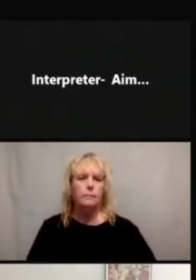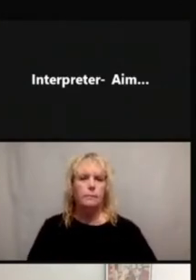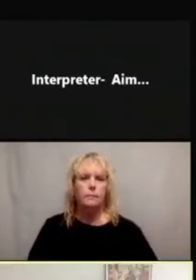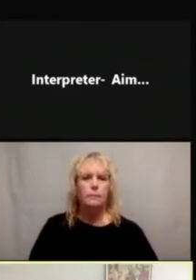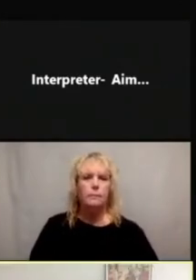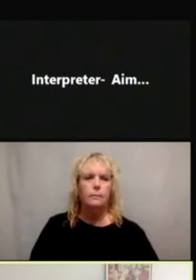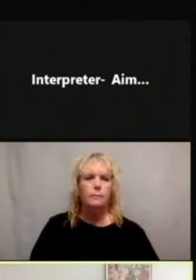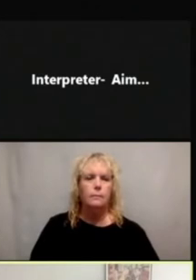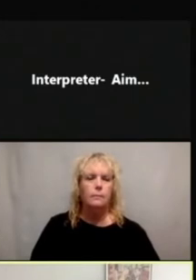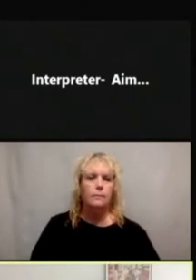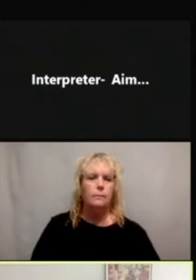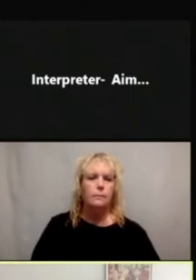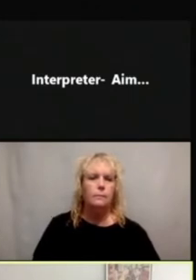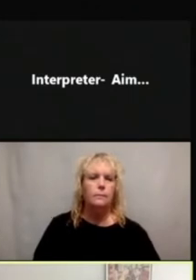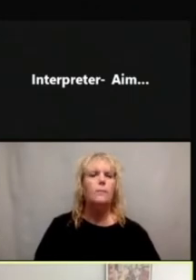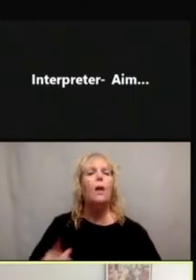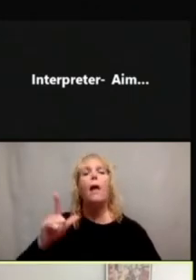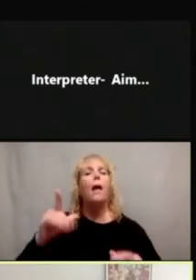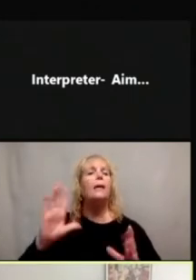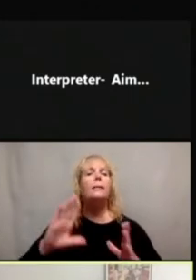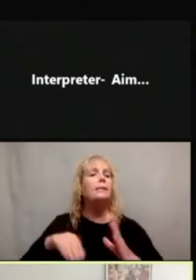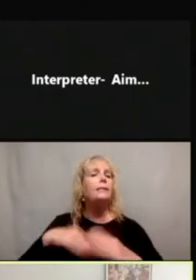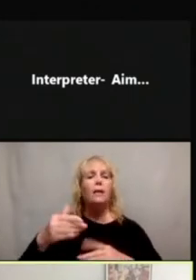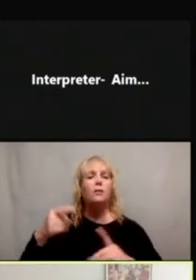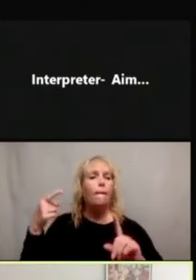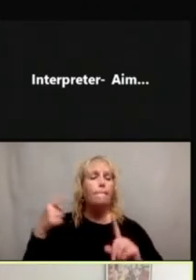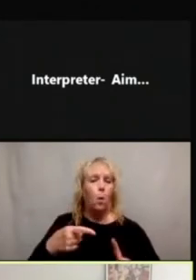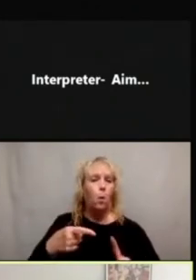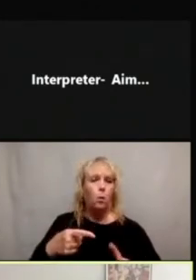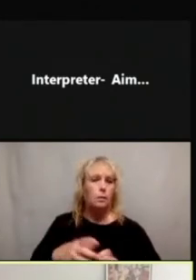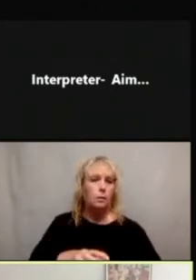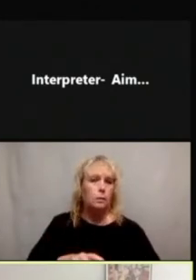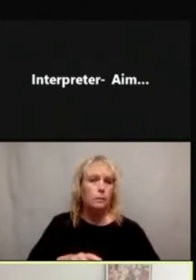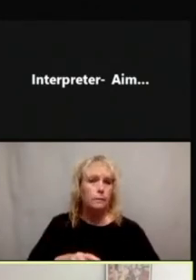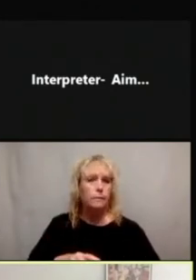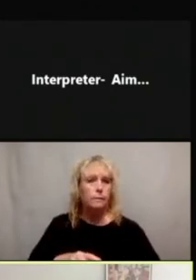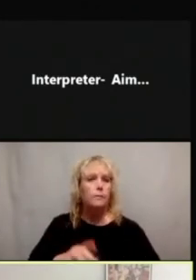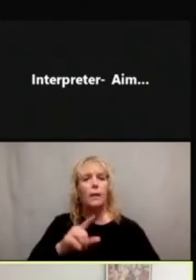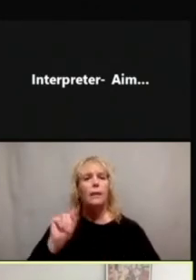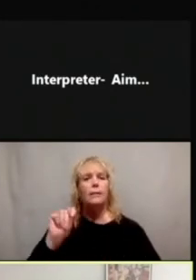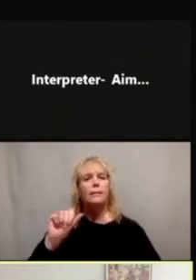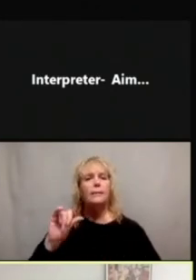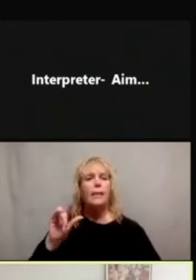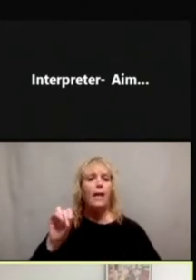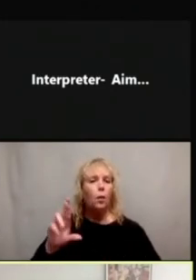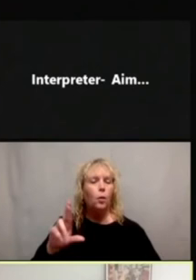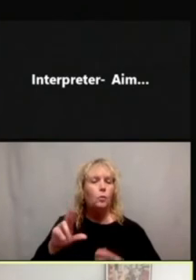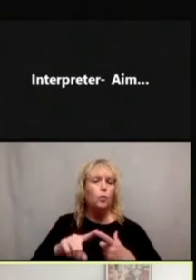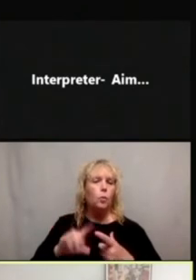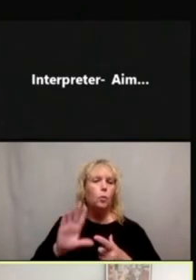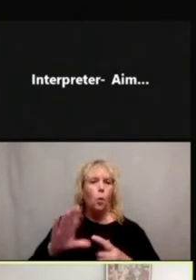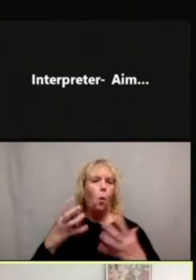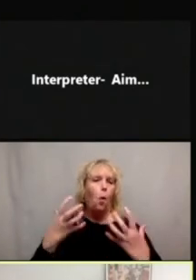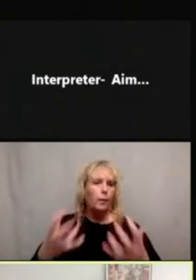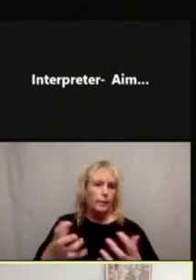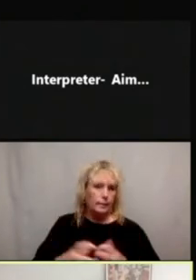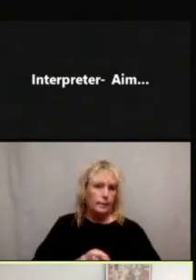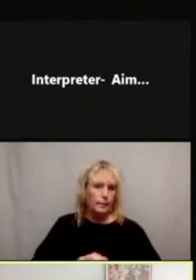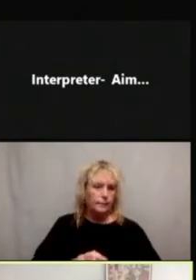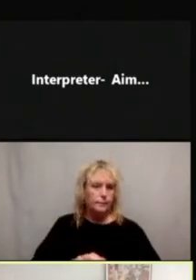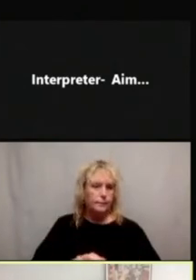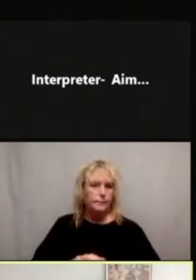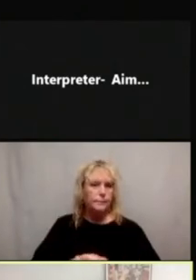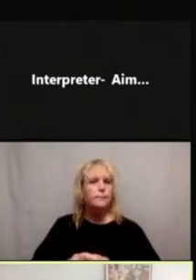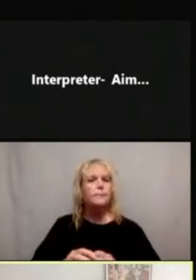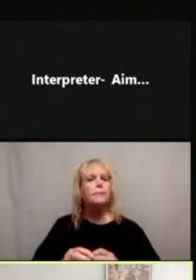Yeah, so our next point here, our final best practice is tailoring to your audience. So this one is